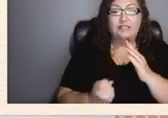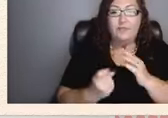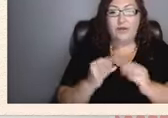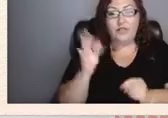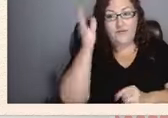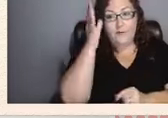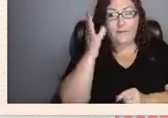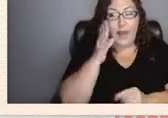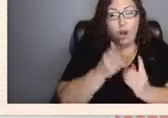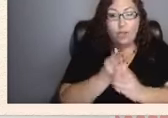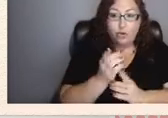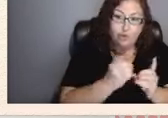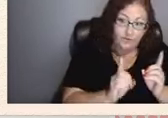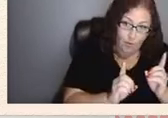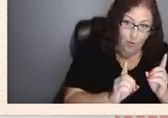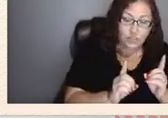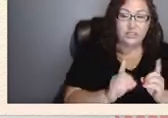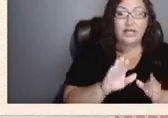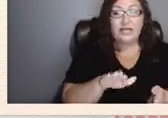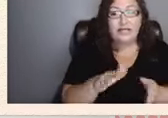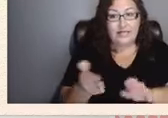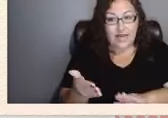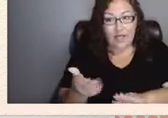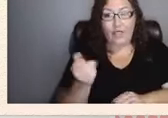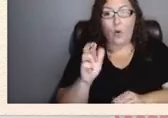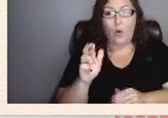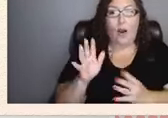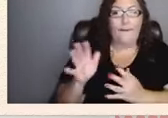divorce death or abandonment